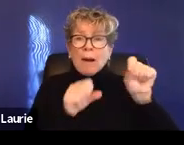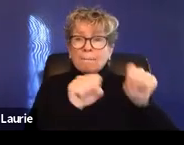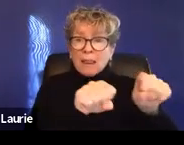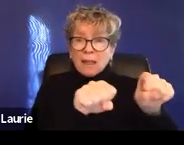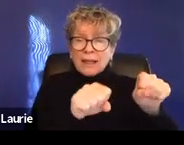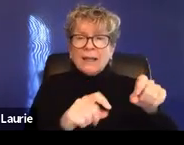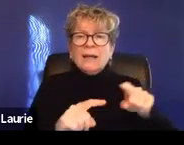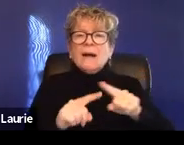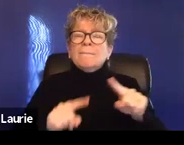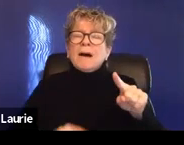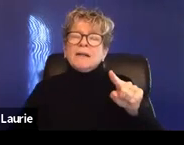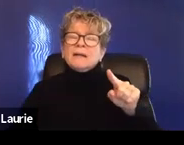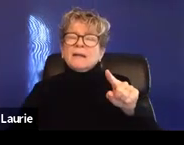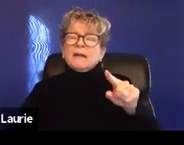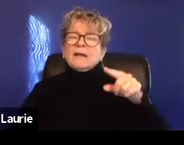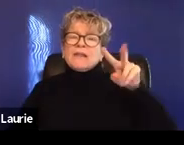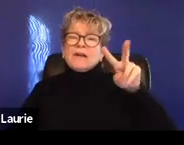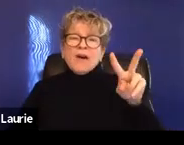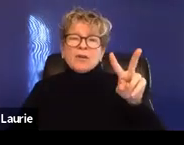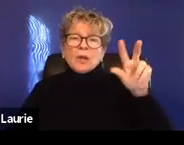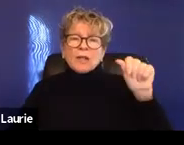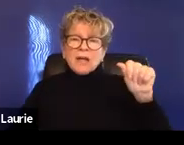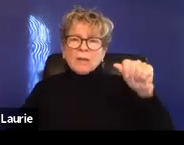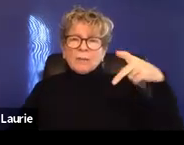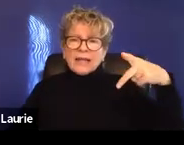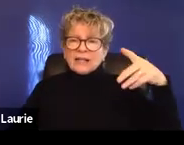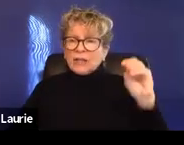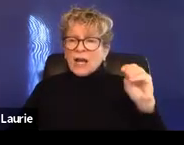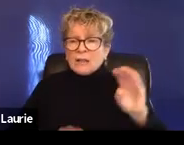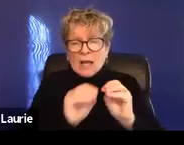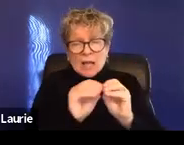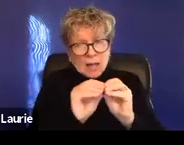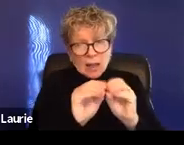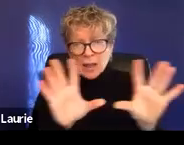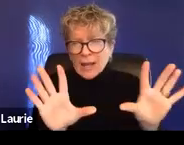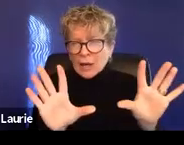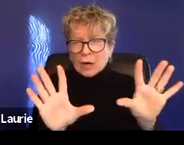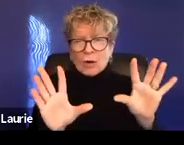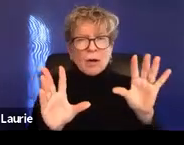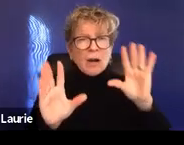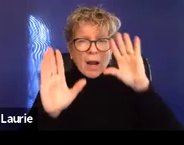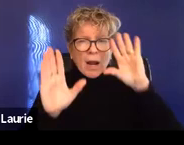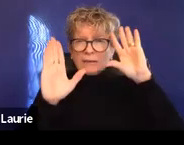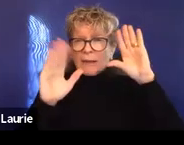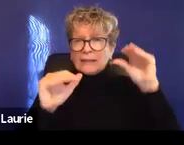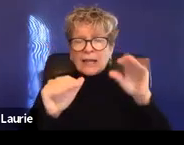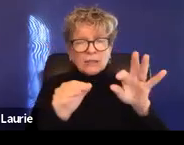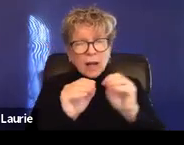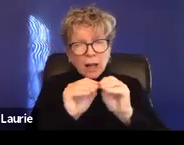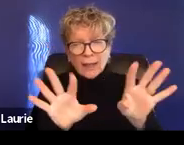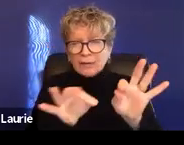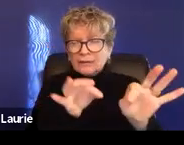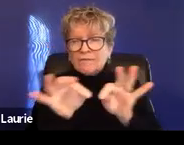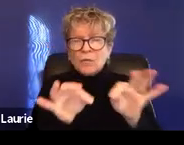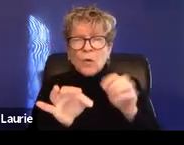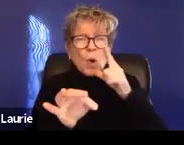the vulnerable adult protection order actually has very clear expectations and a definition of who might be considered